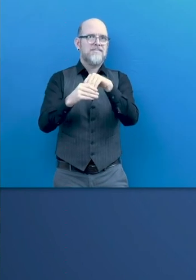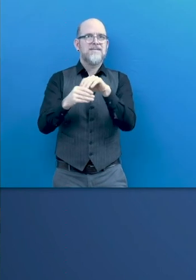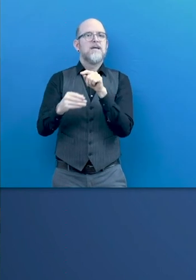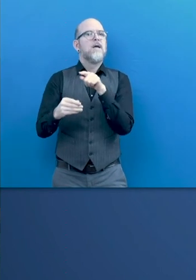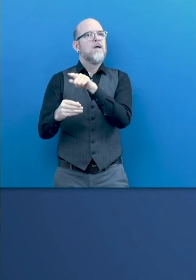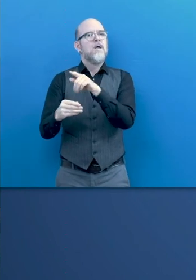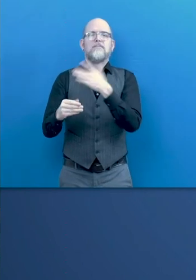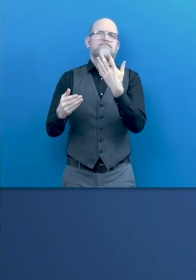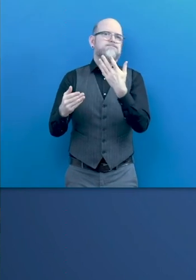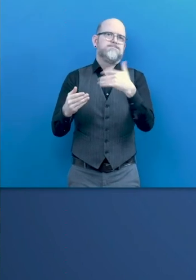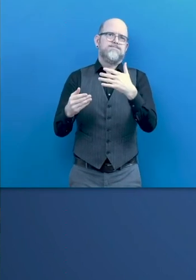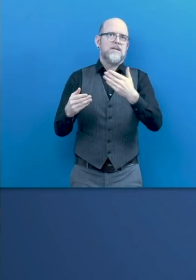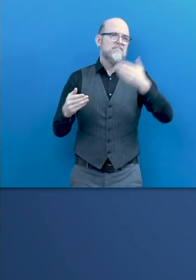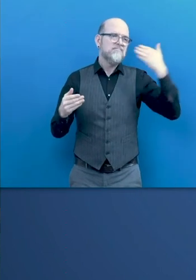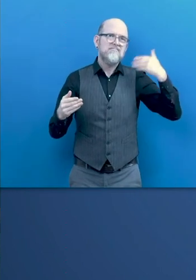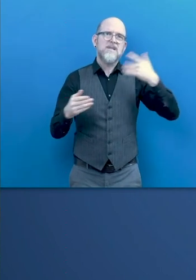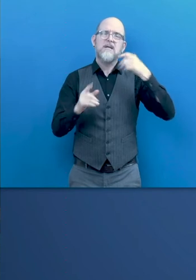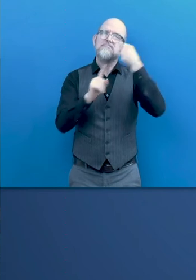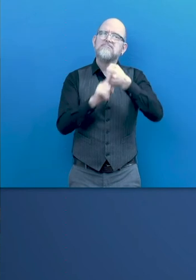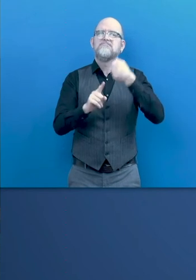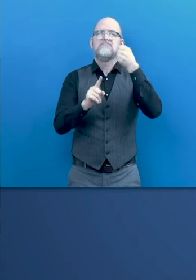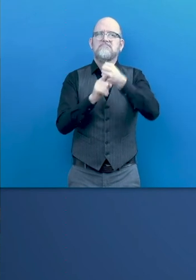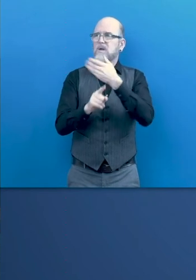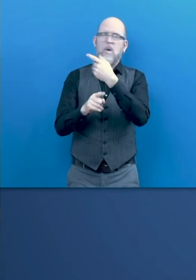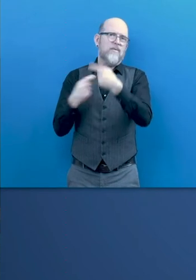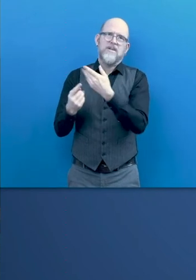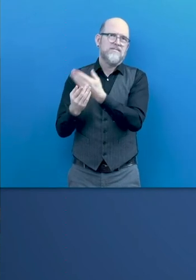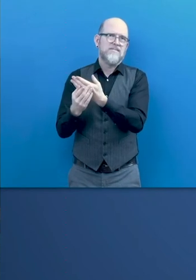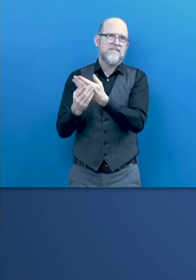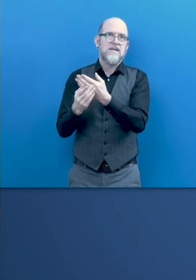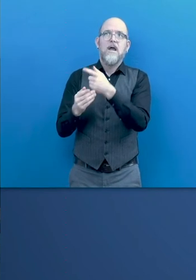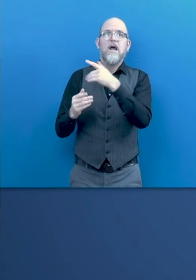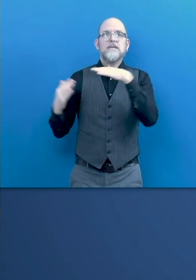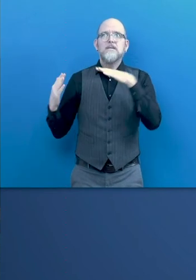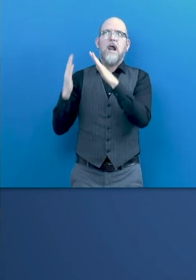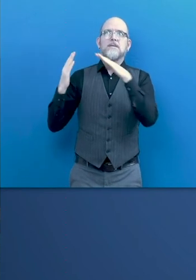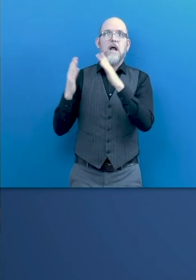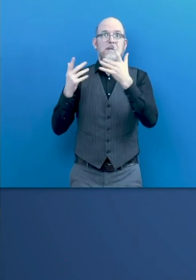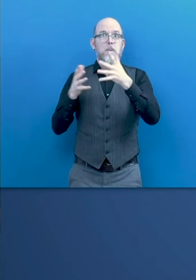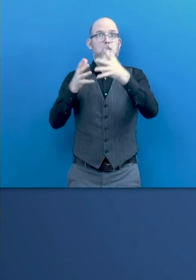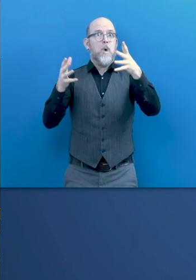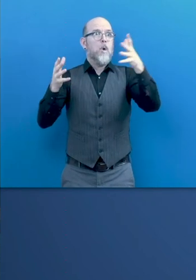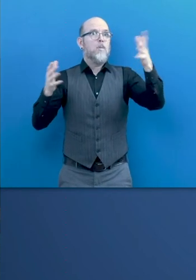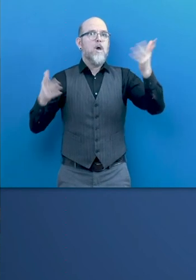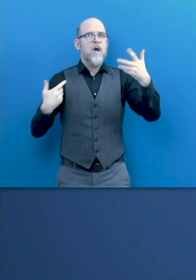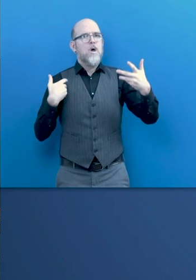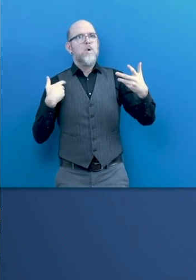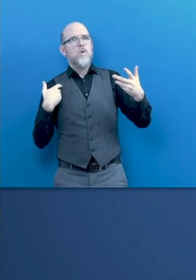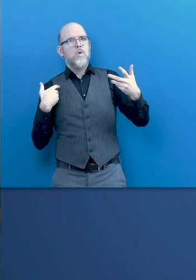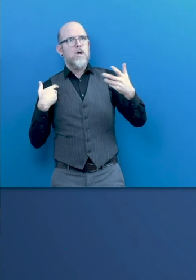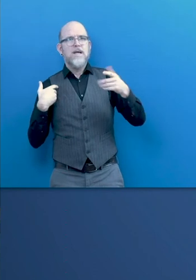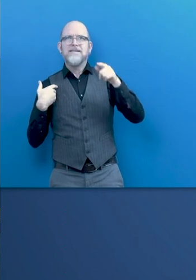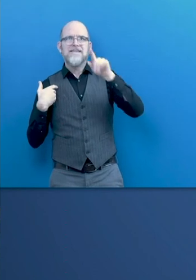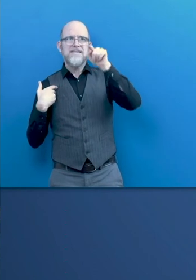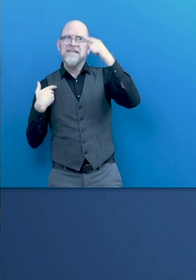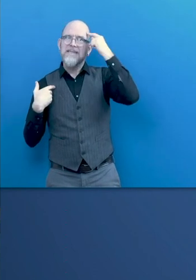I think the policy alignment issue is critical. And you know, you work across countries to ensure that